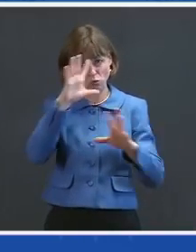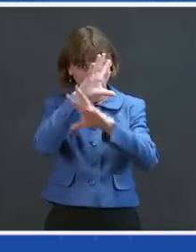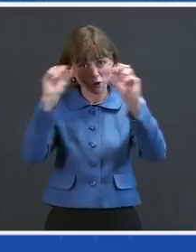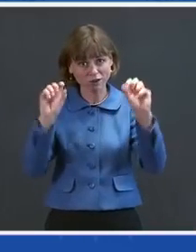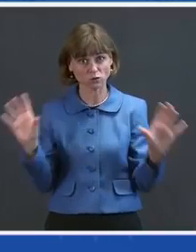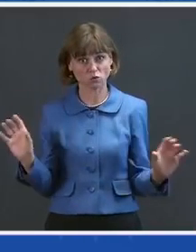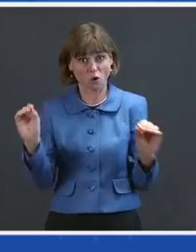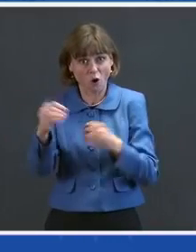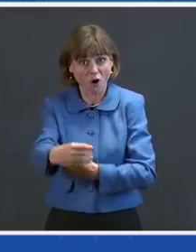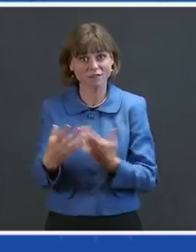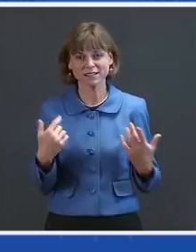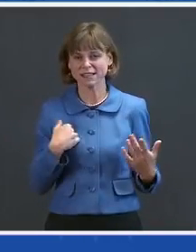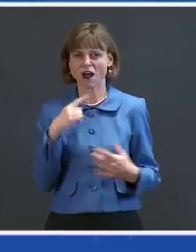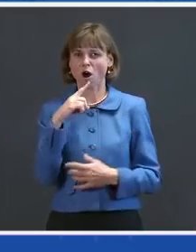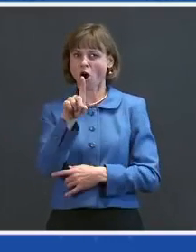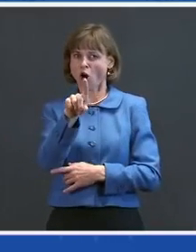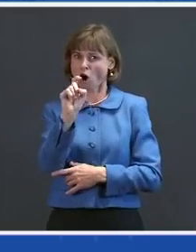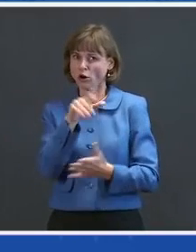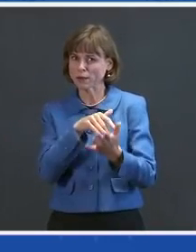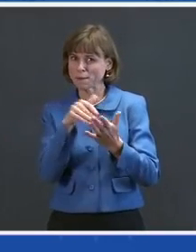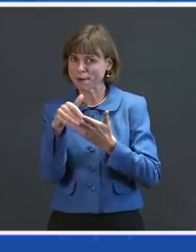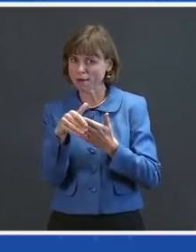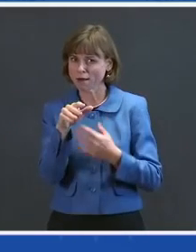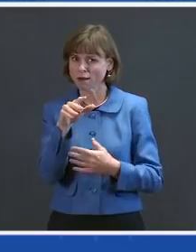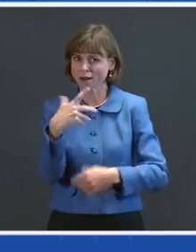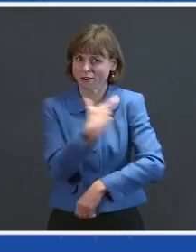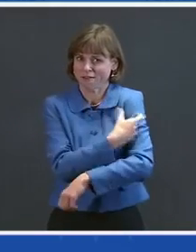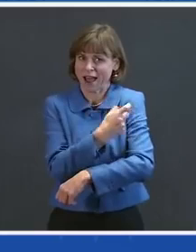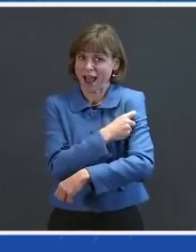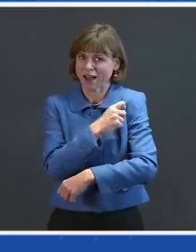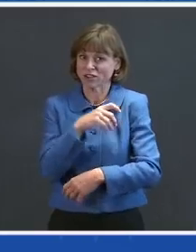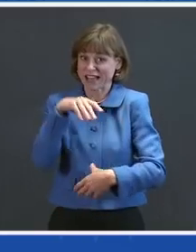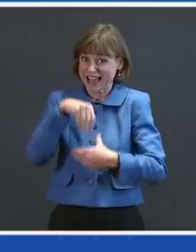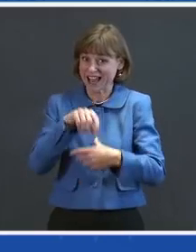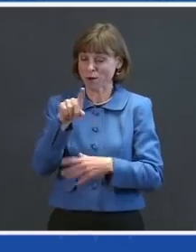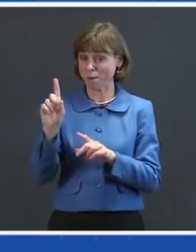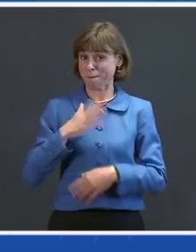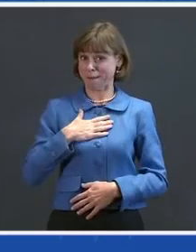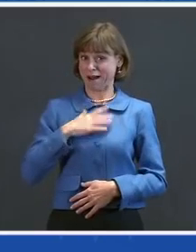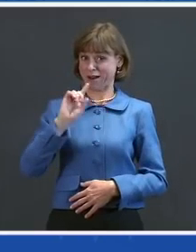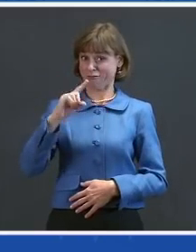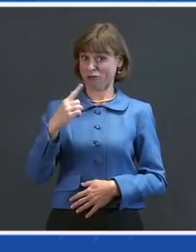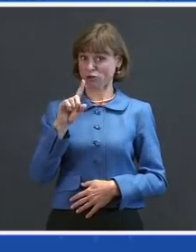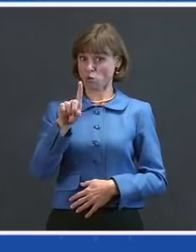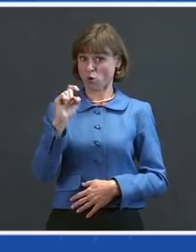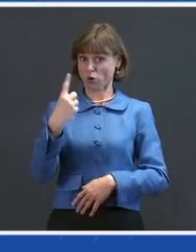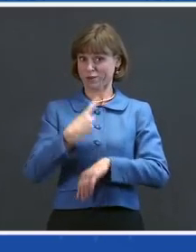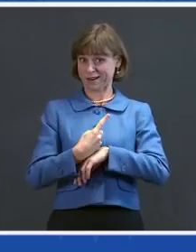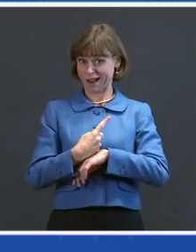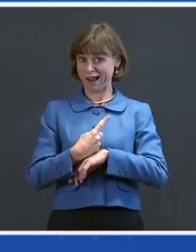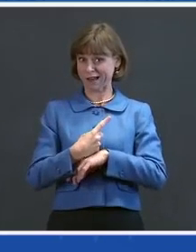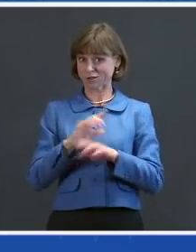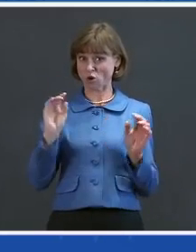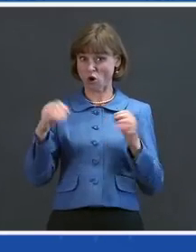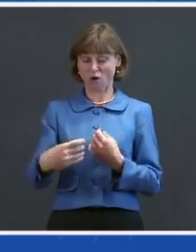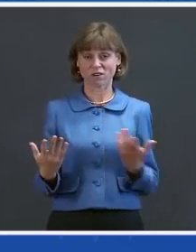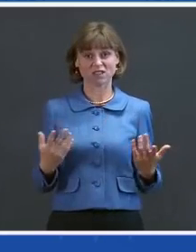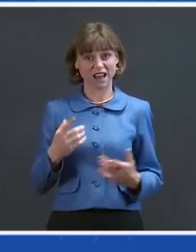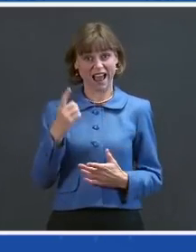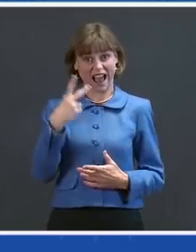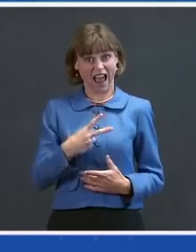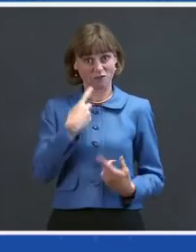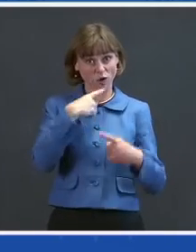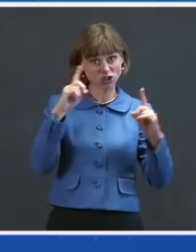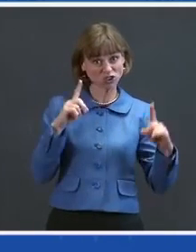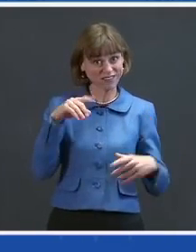be 100 million vaccination shots administered in my first 100 days in office. We've got halfway to that goal in 37 days,